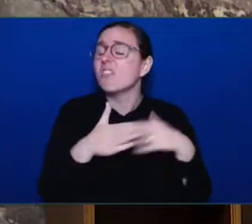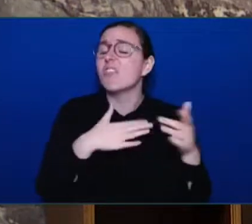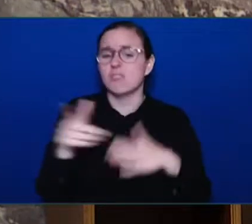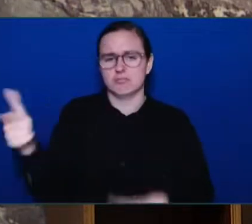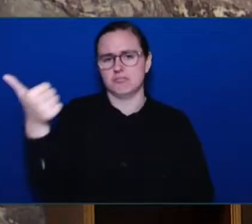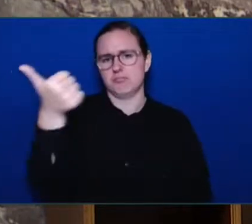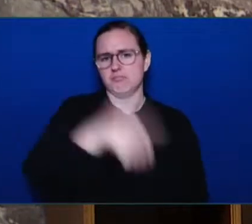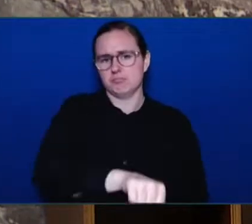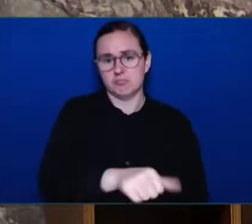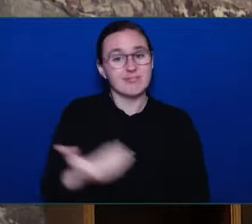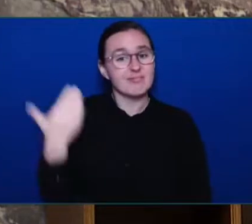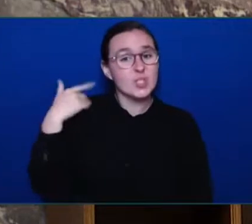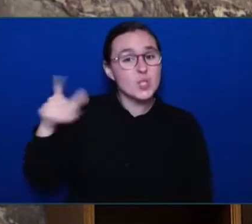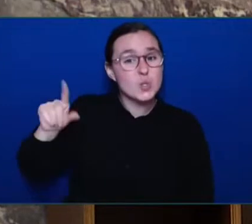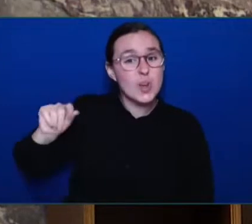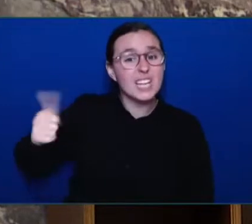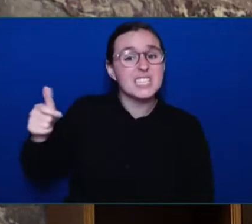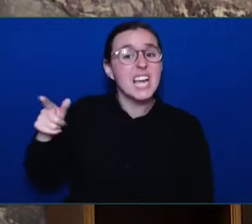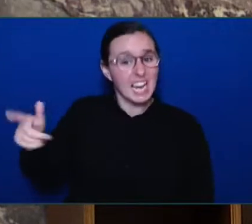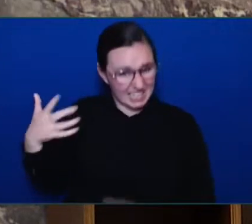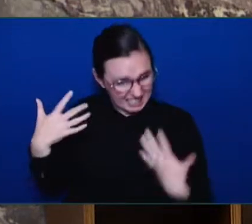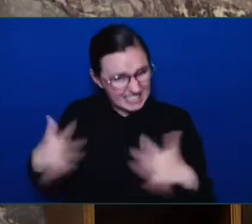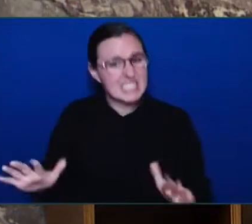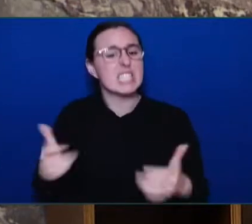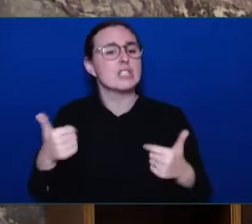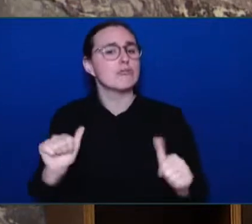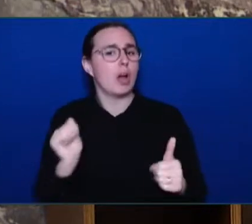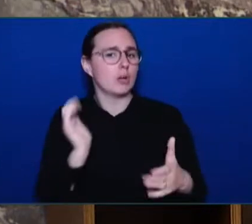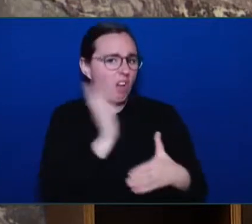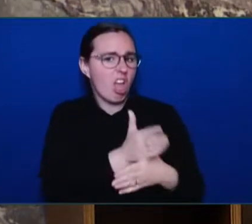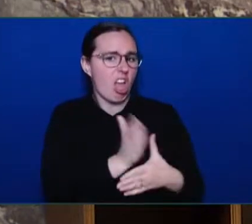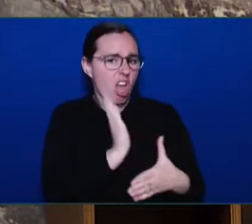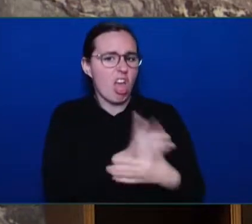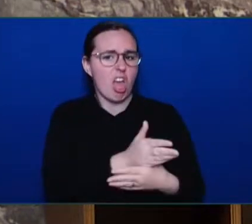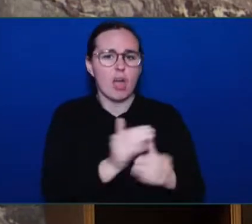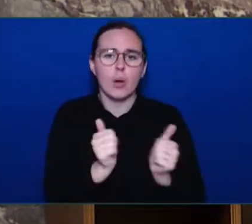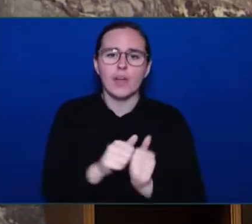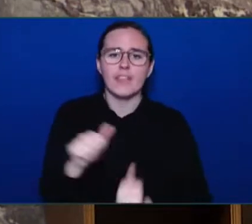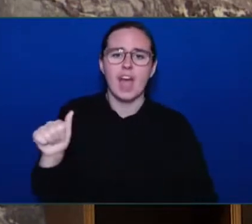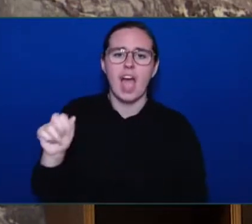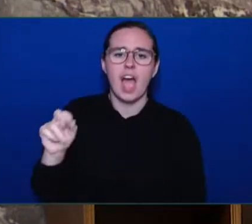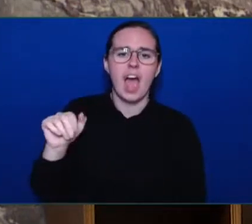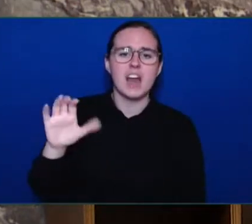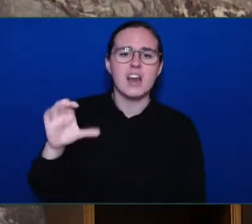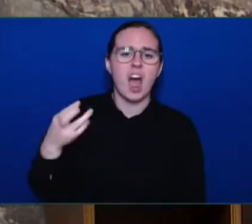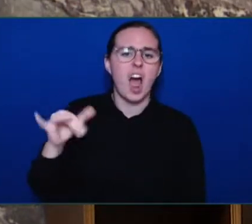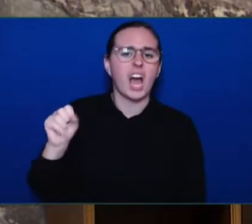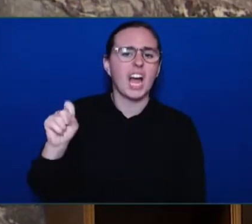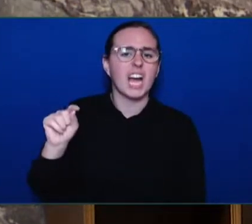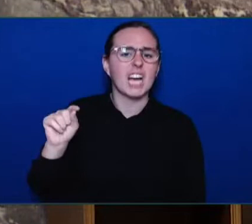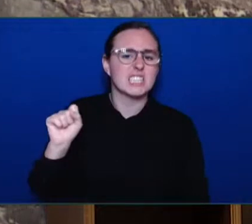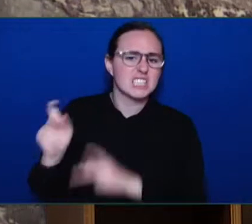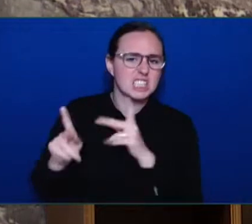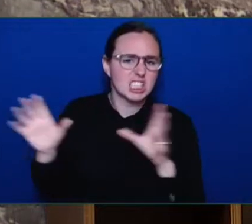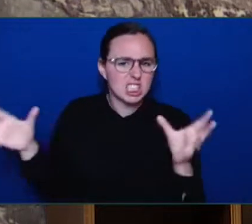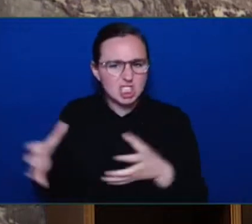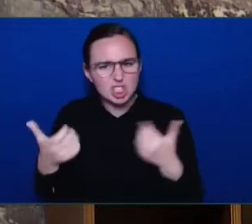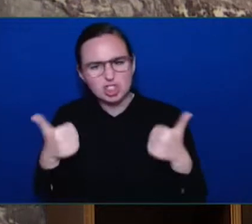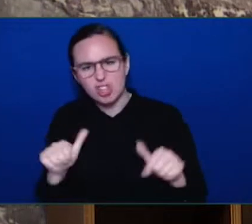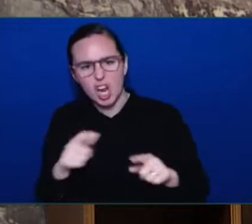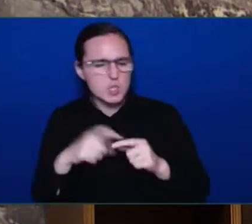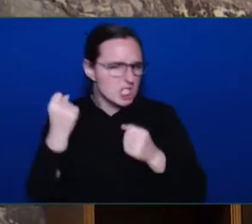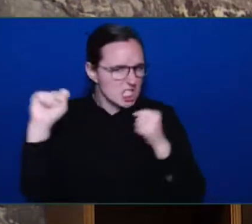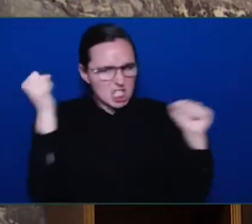quote, resistance to the oppressive Olympic agenda, end quote. He was even fear-mongering that the Olympics back then would turn B.C.